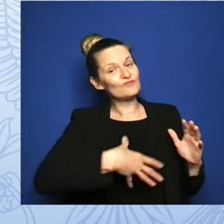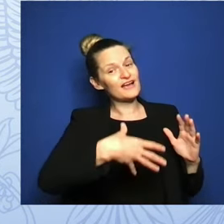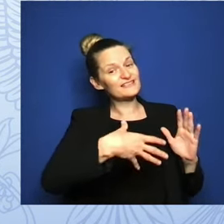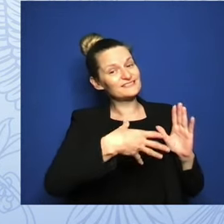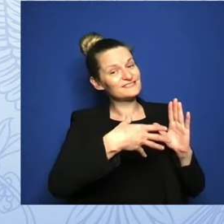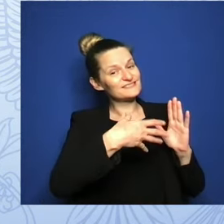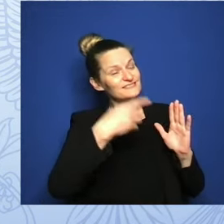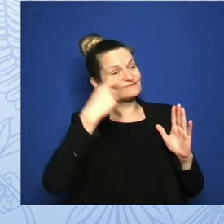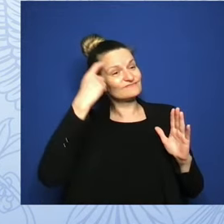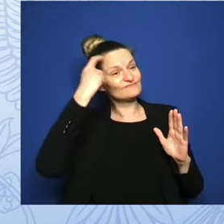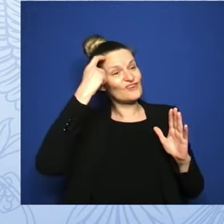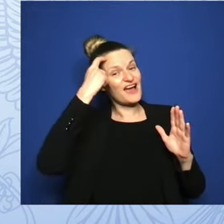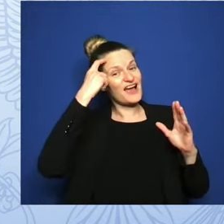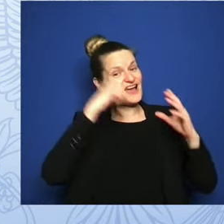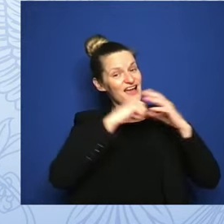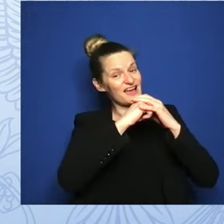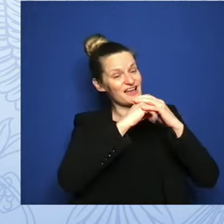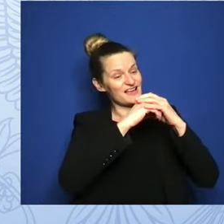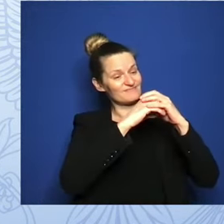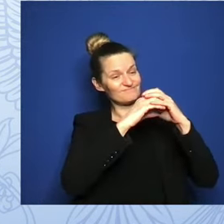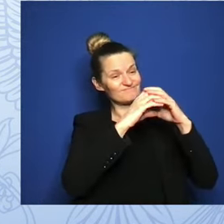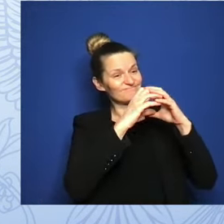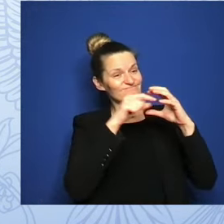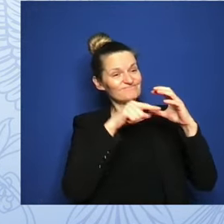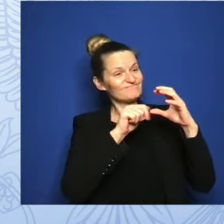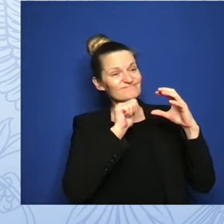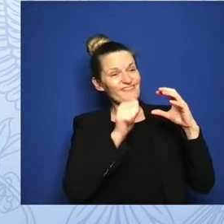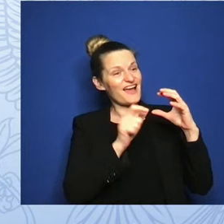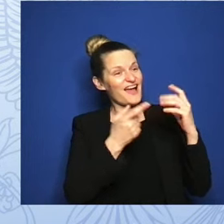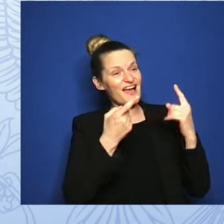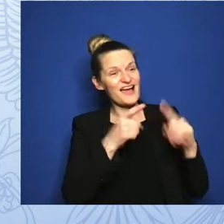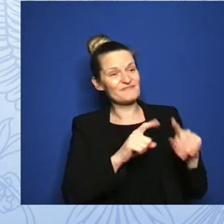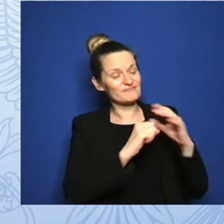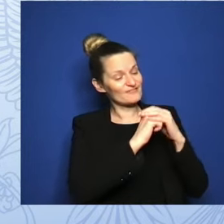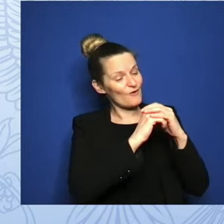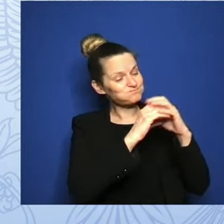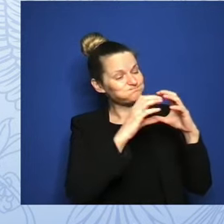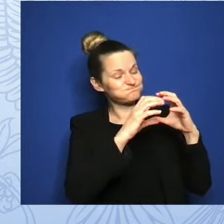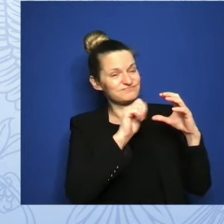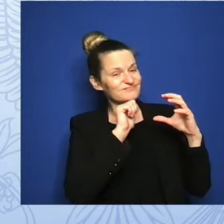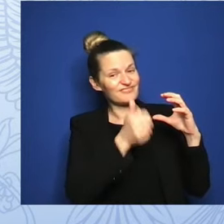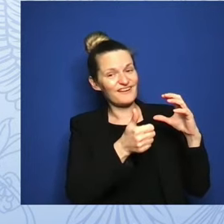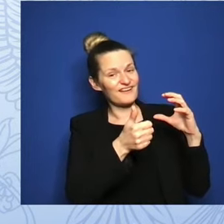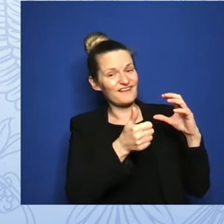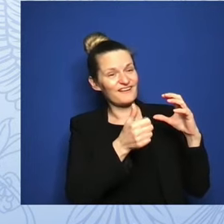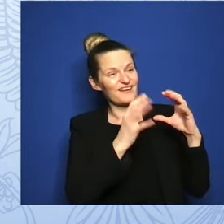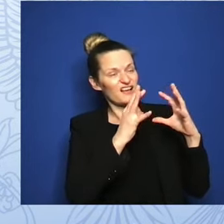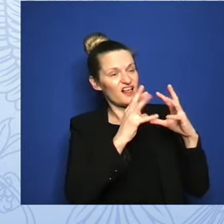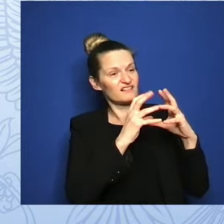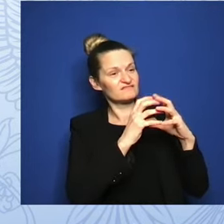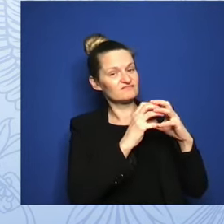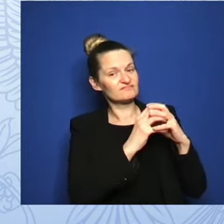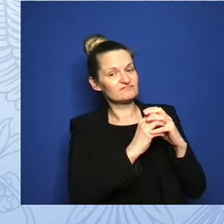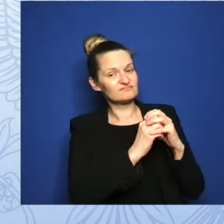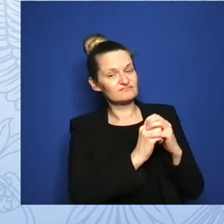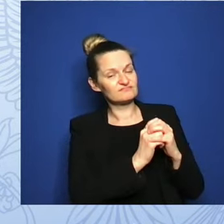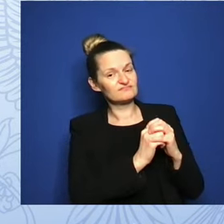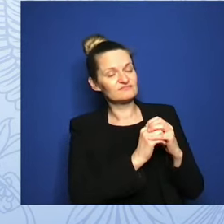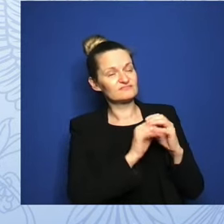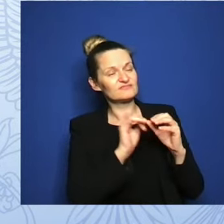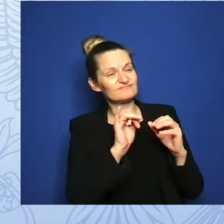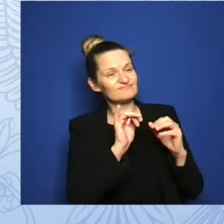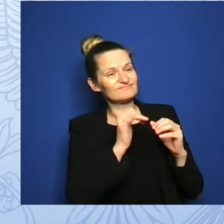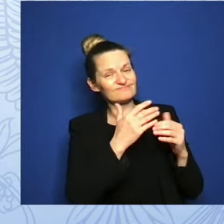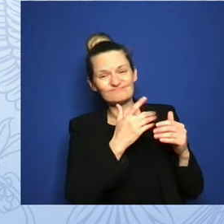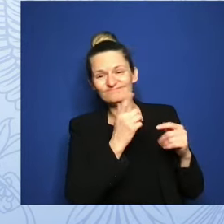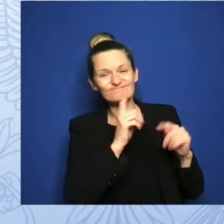developed, a condition known as anencephaly, also known as acrania. I remember looking